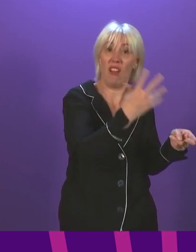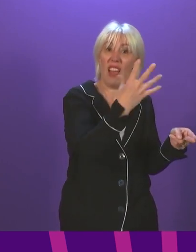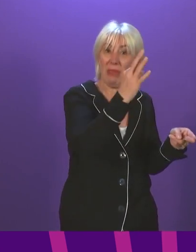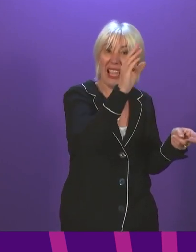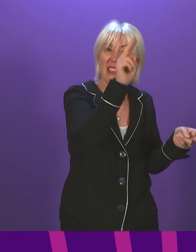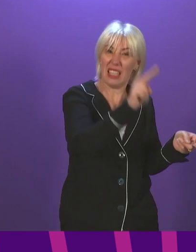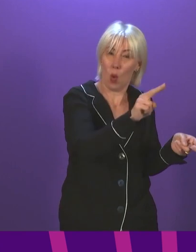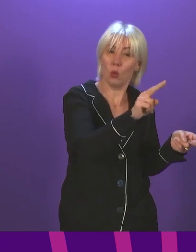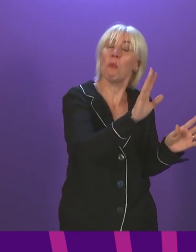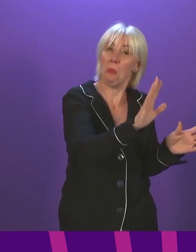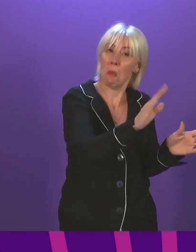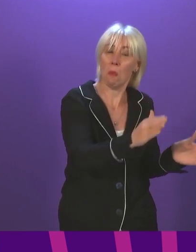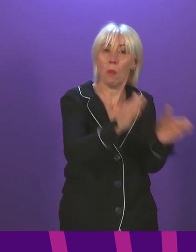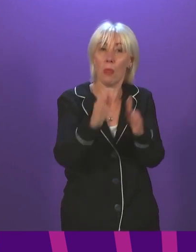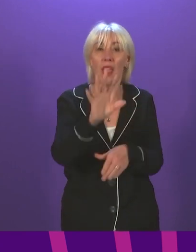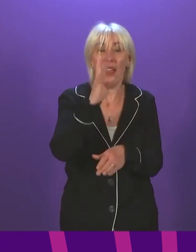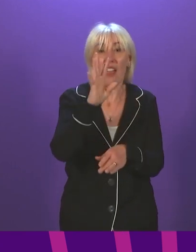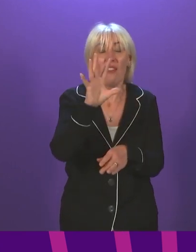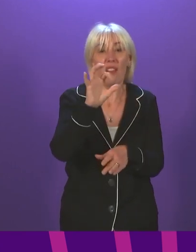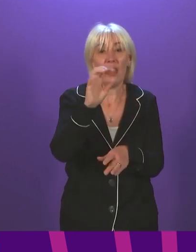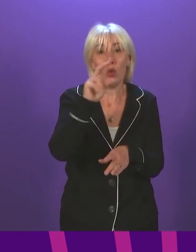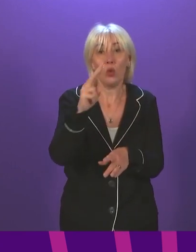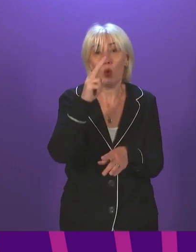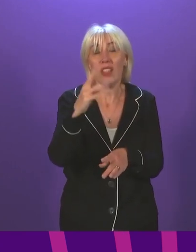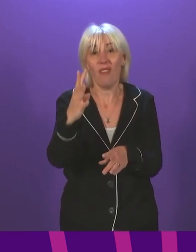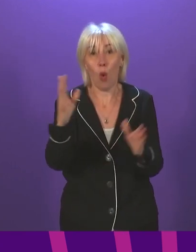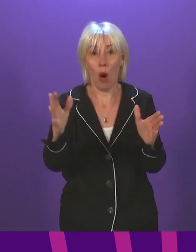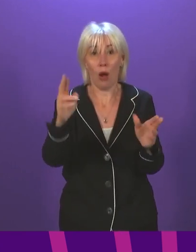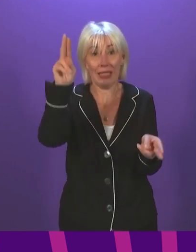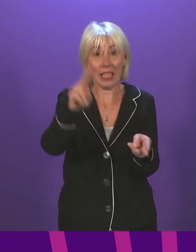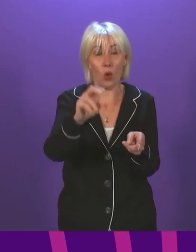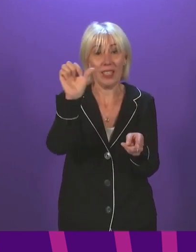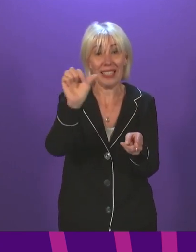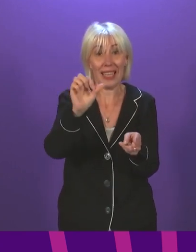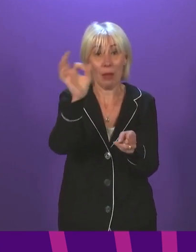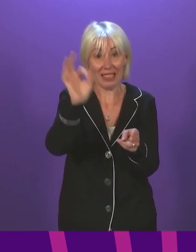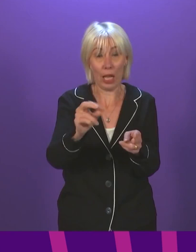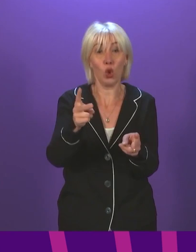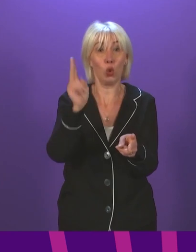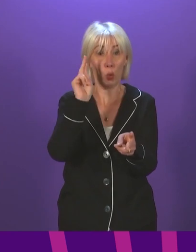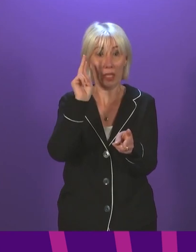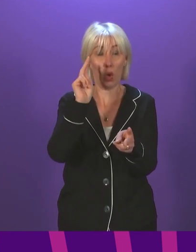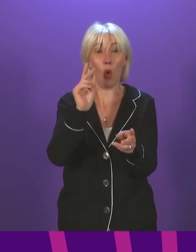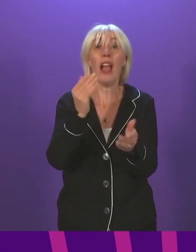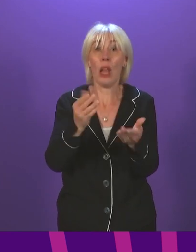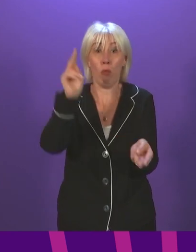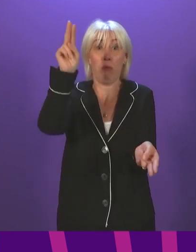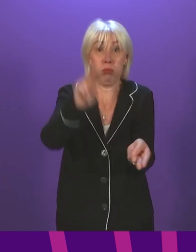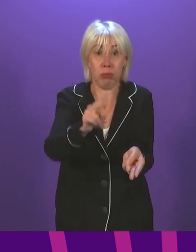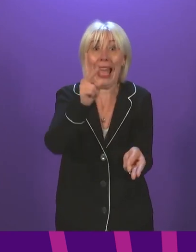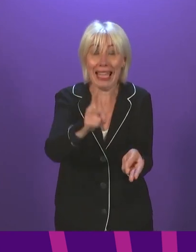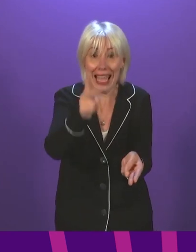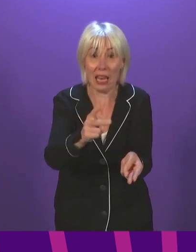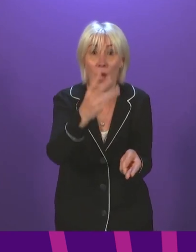5 per cent. Amongst 15 to 24-year-olds, cases fell by 16 per cent two weeks ago and have now fallen even further